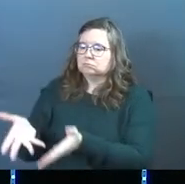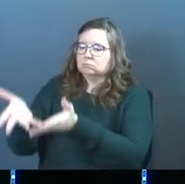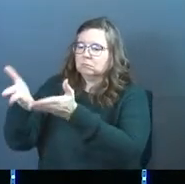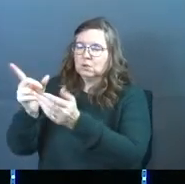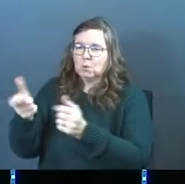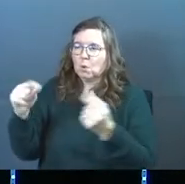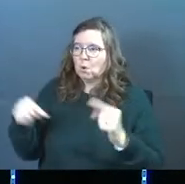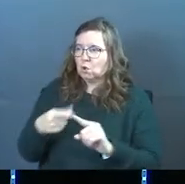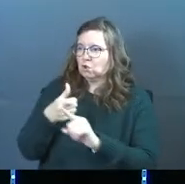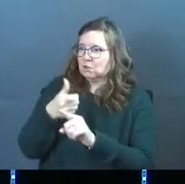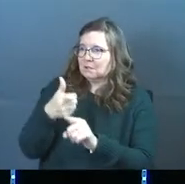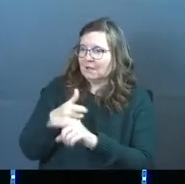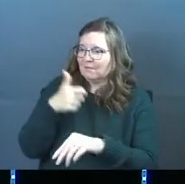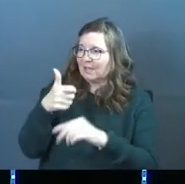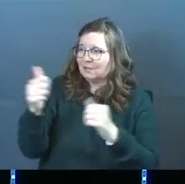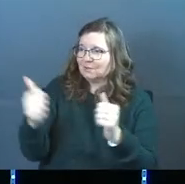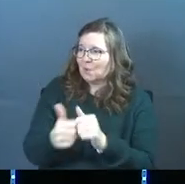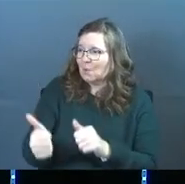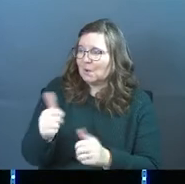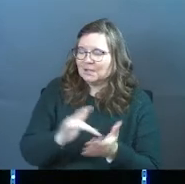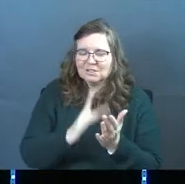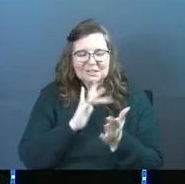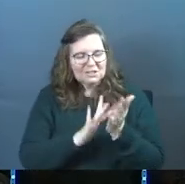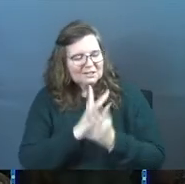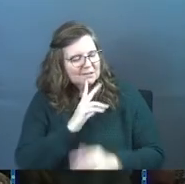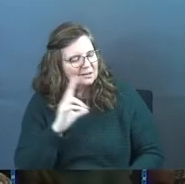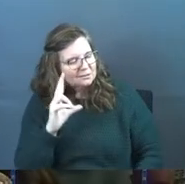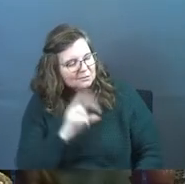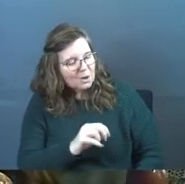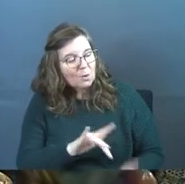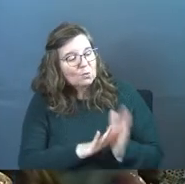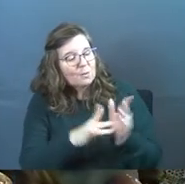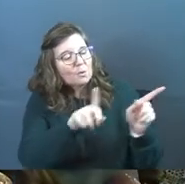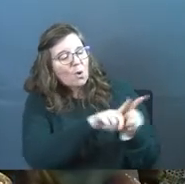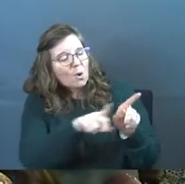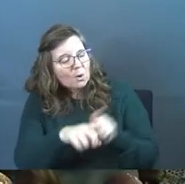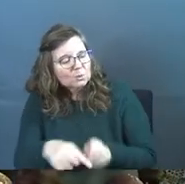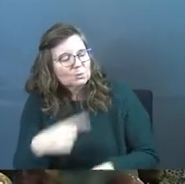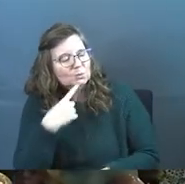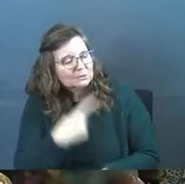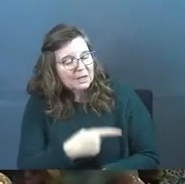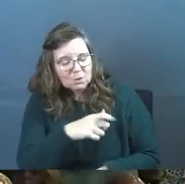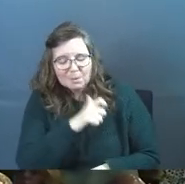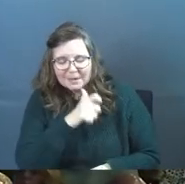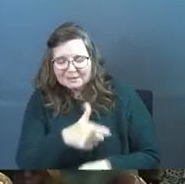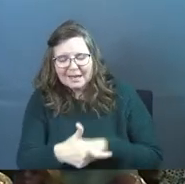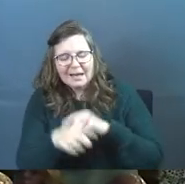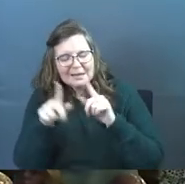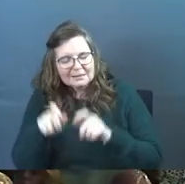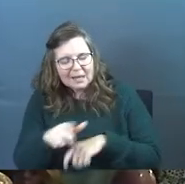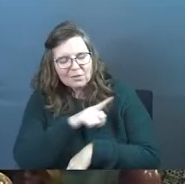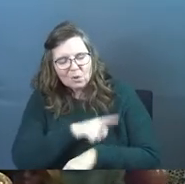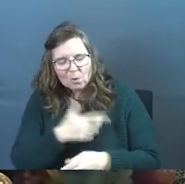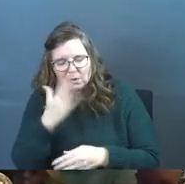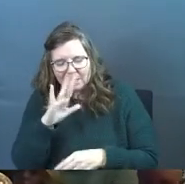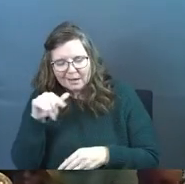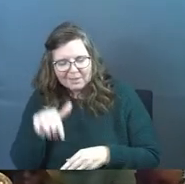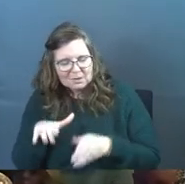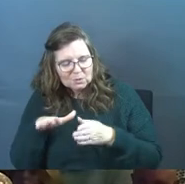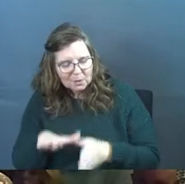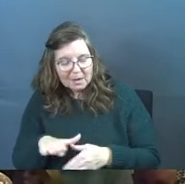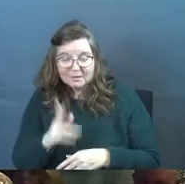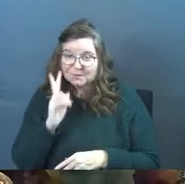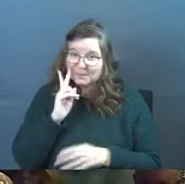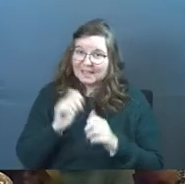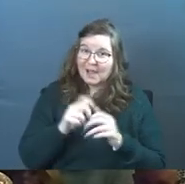you won't hurt your foot against a stone. And Jesus responded, the scriptures also say, you must not test the Lord your God in this.